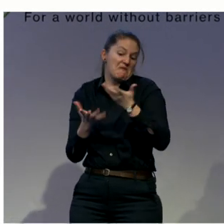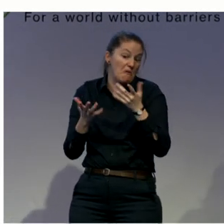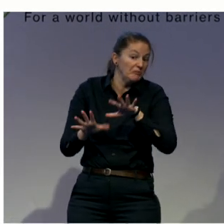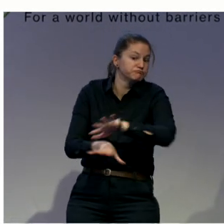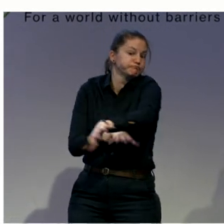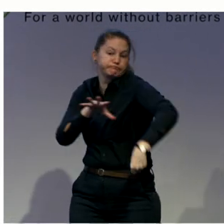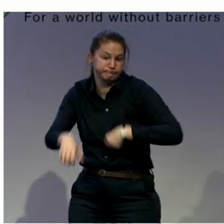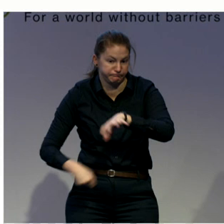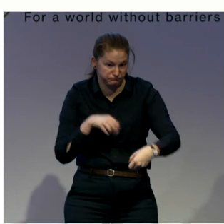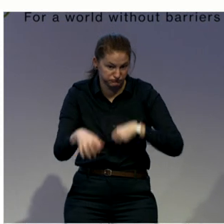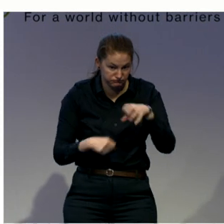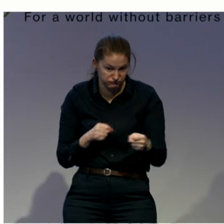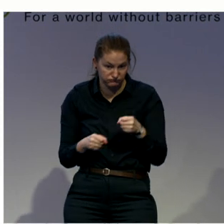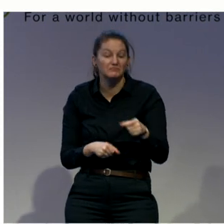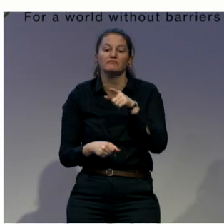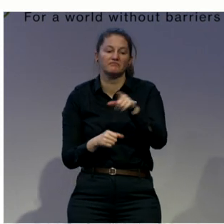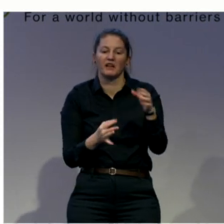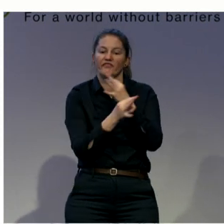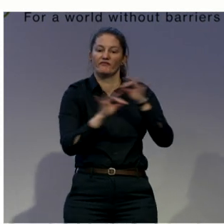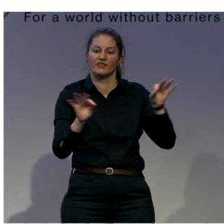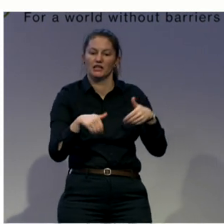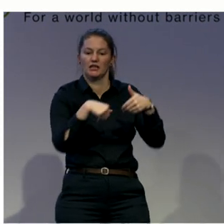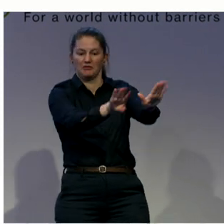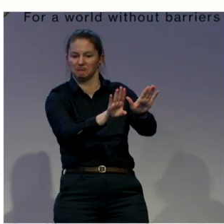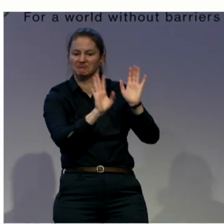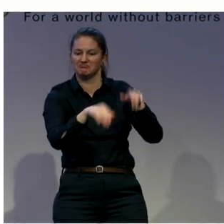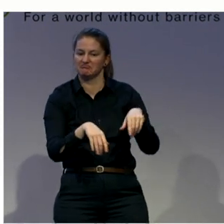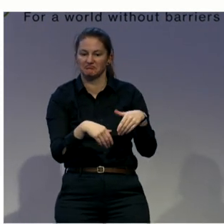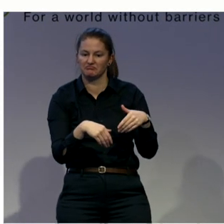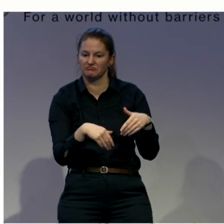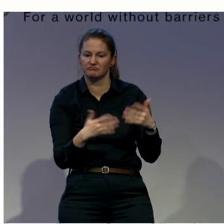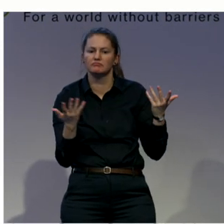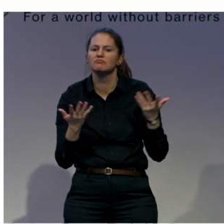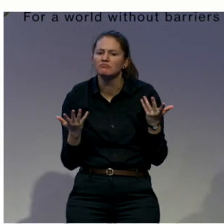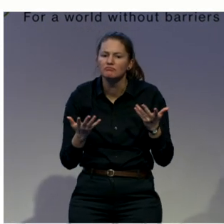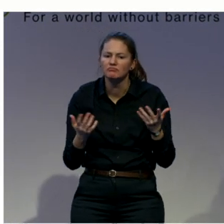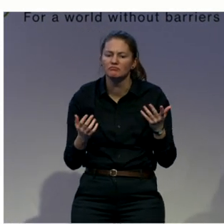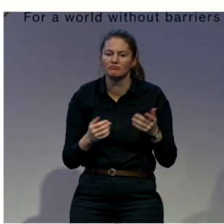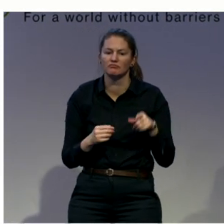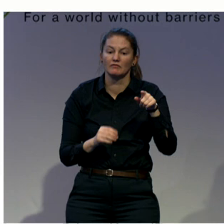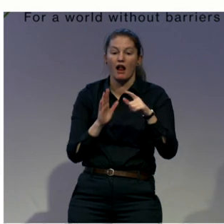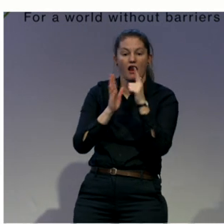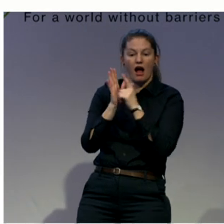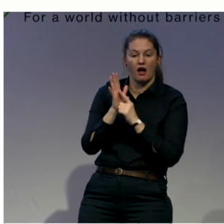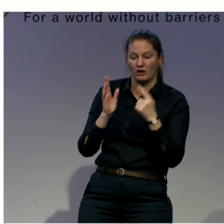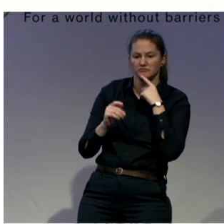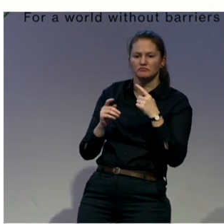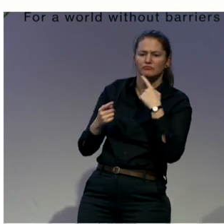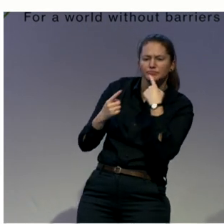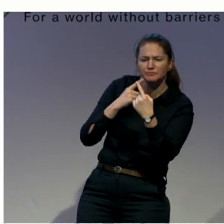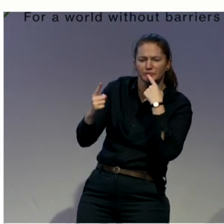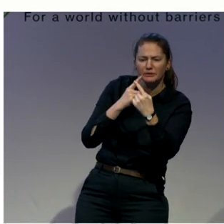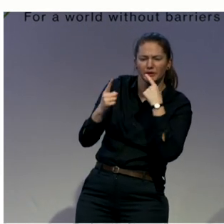the judge considered that he was not given appropriate procedural accommodations. So,